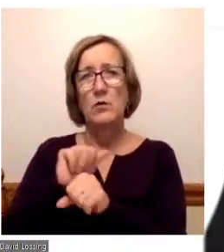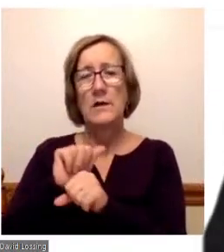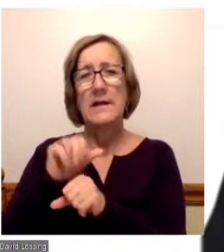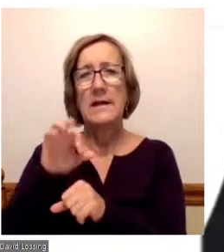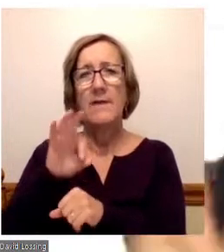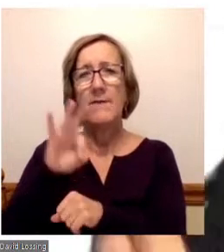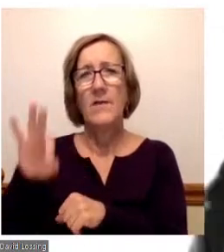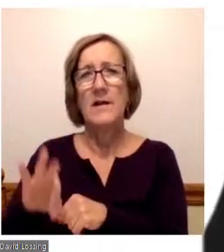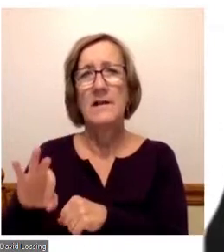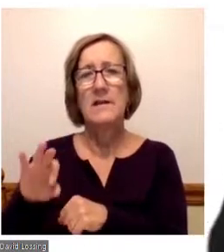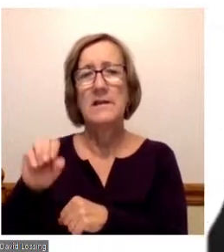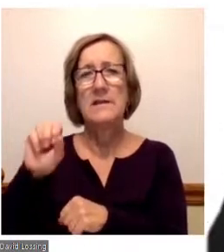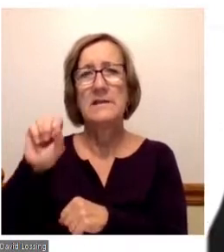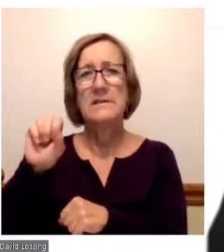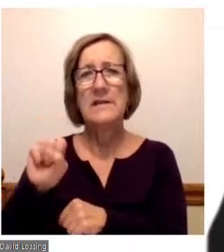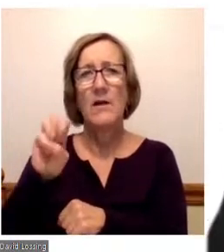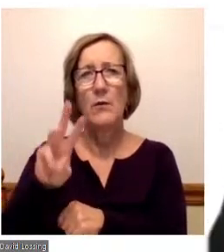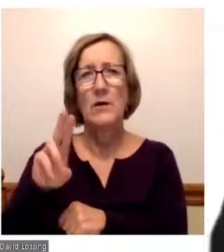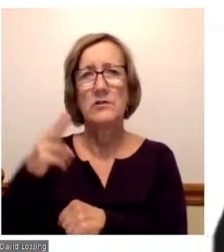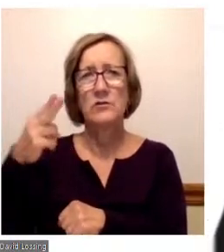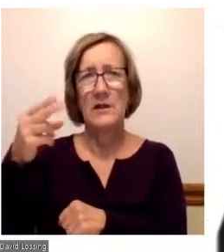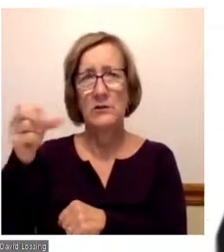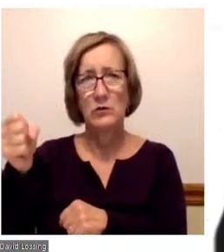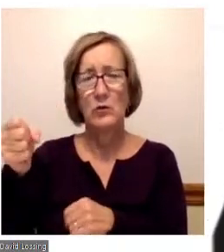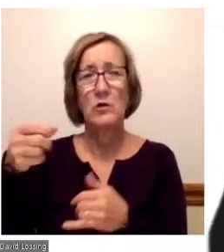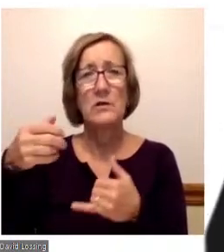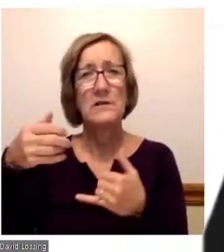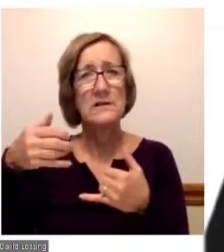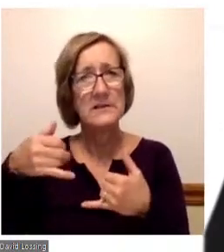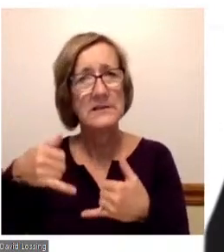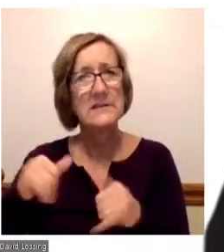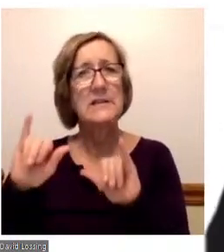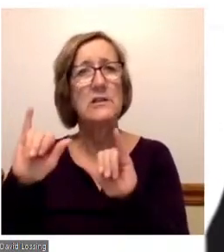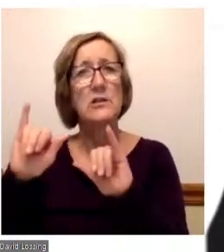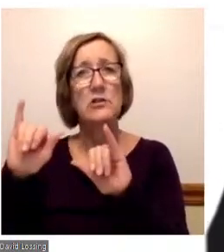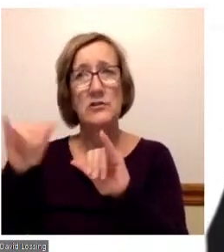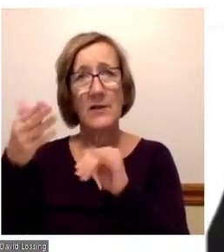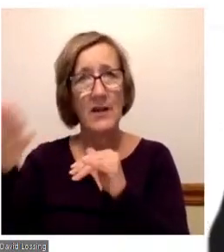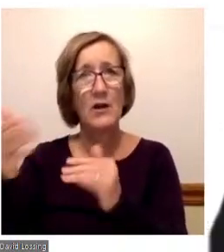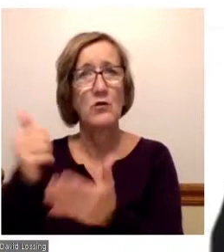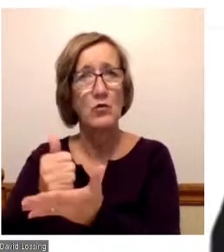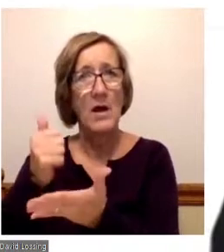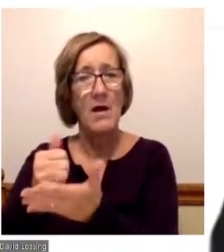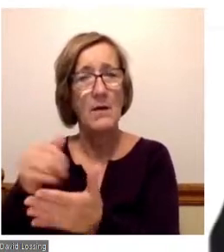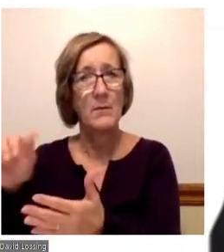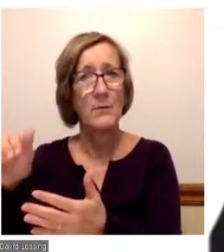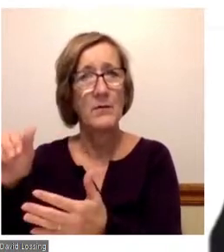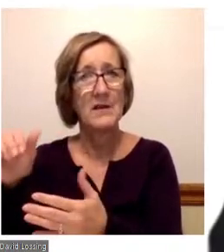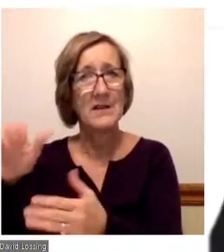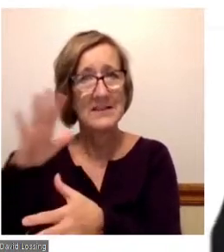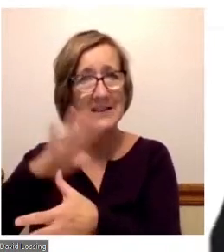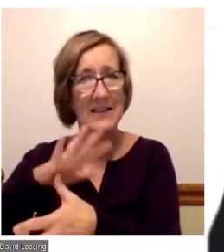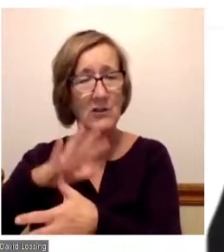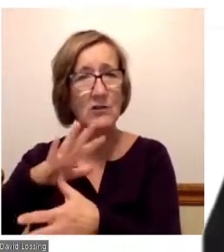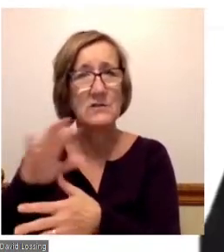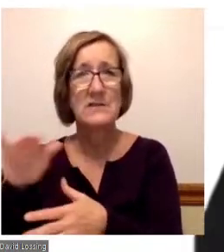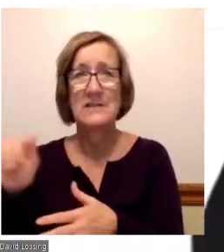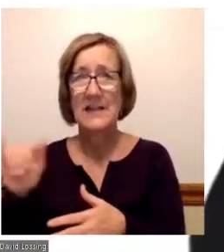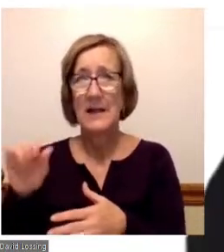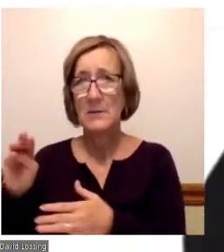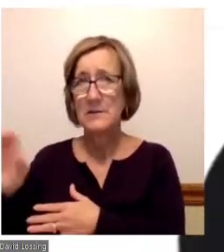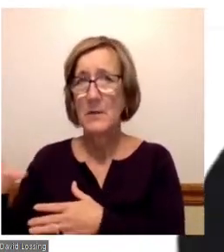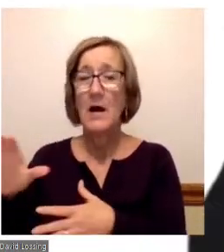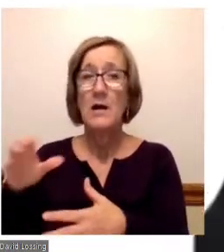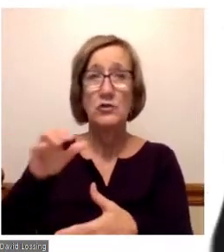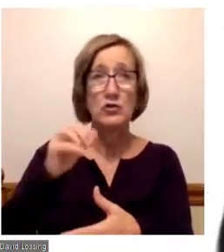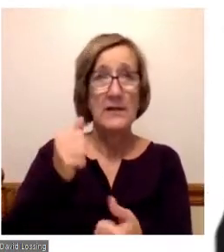and she takes that same mindset to helping her high school seniors get enrolled at Mott. She's helped two or three of them this year enroll at